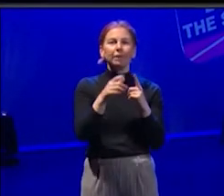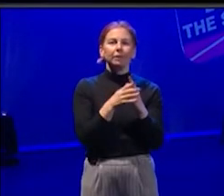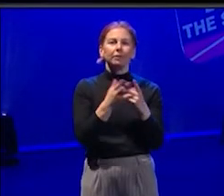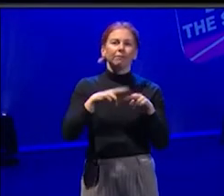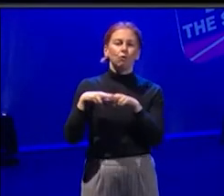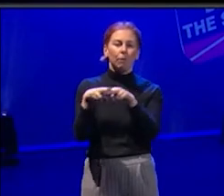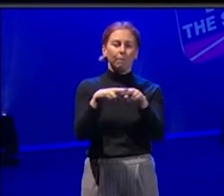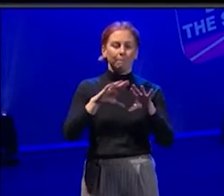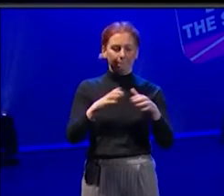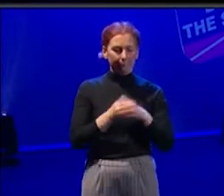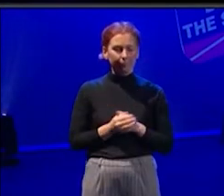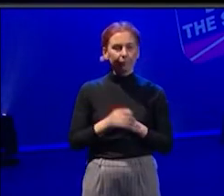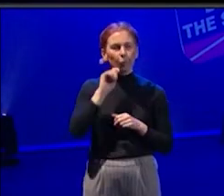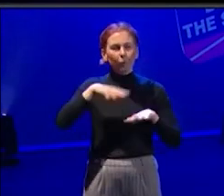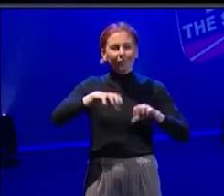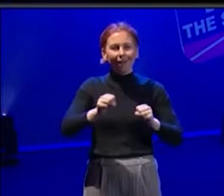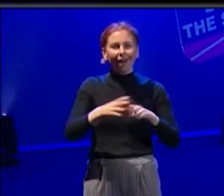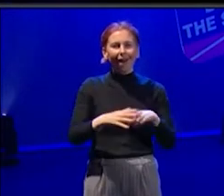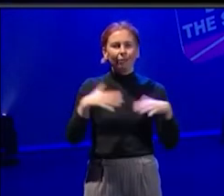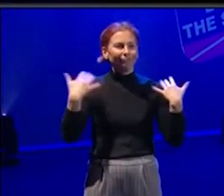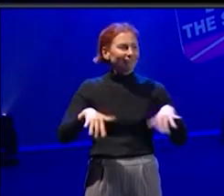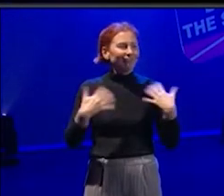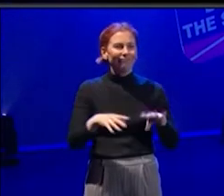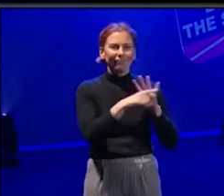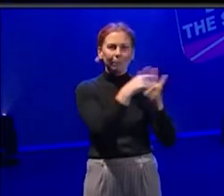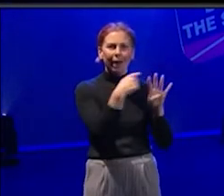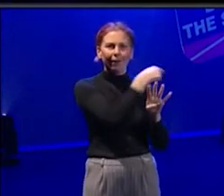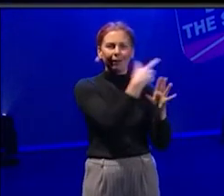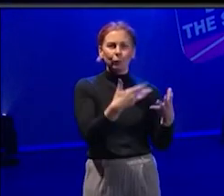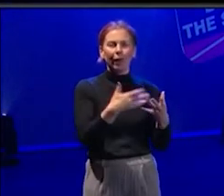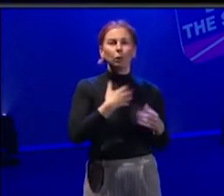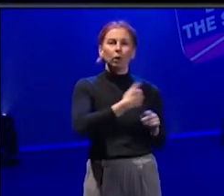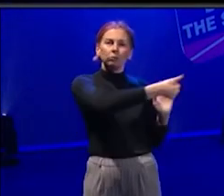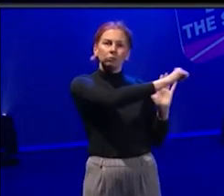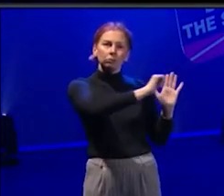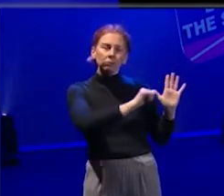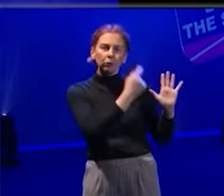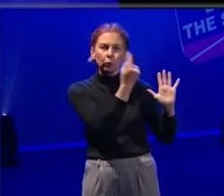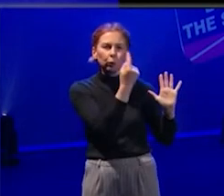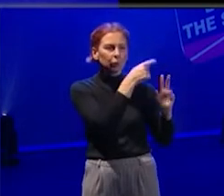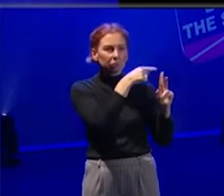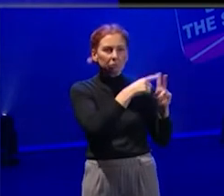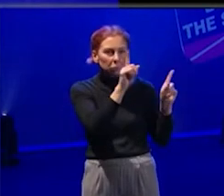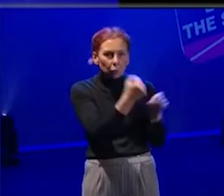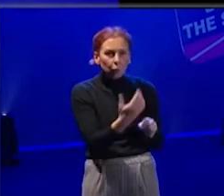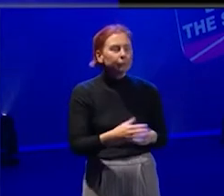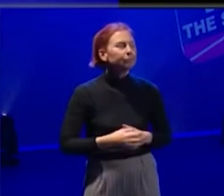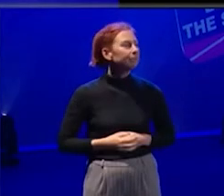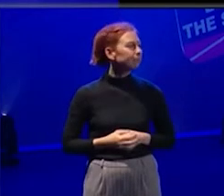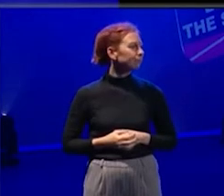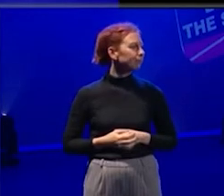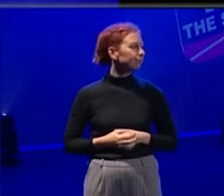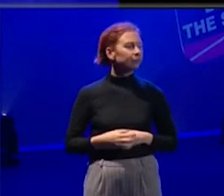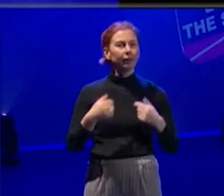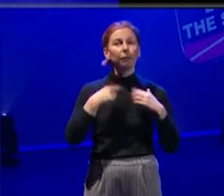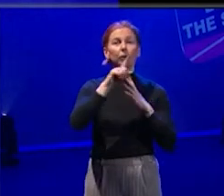we've got our amazing panel here today, so can we just start by going along the line, introducing yourselves, who you are, what you do. Yeah, so